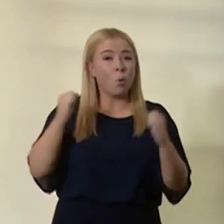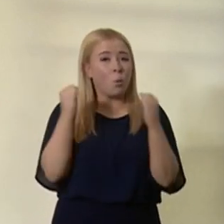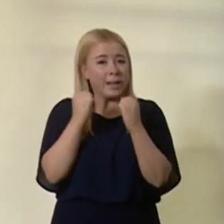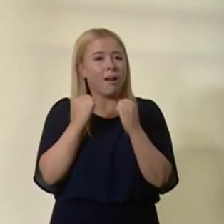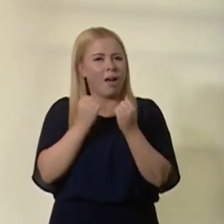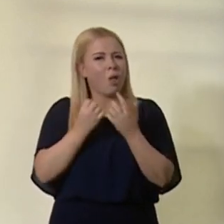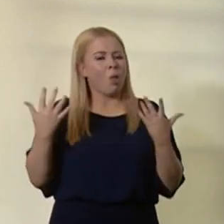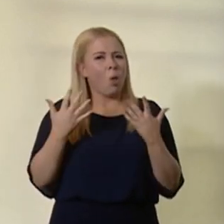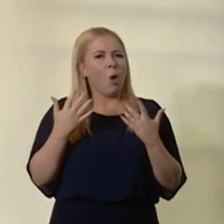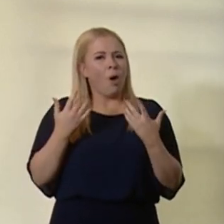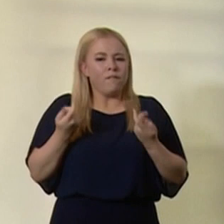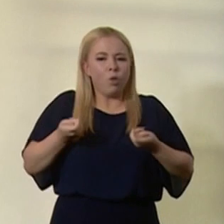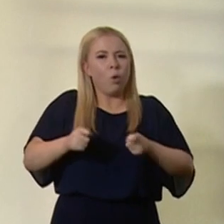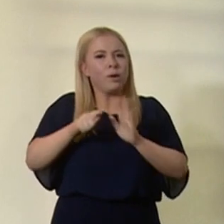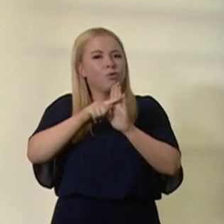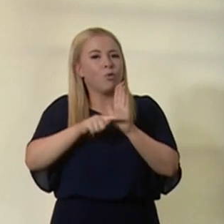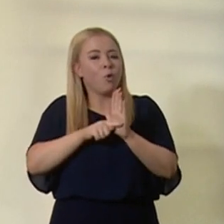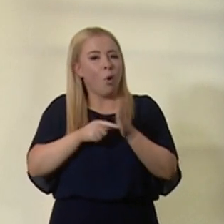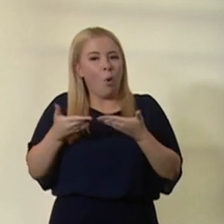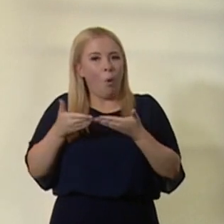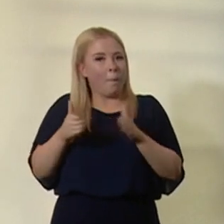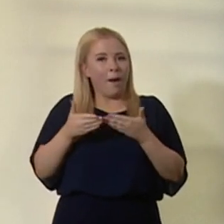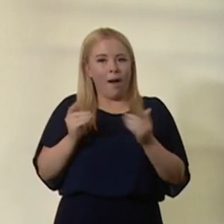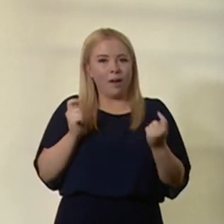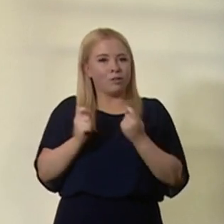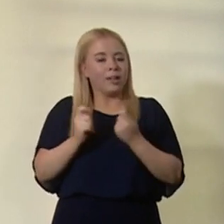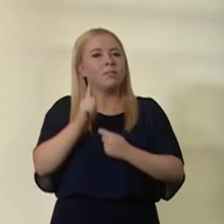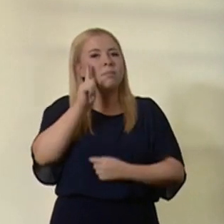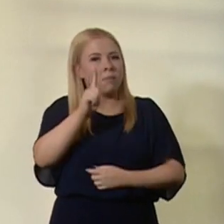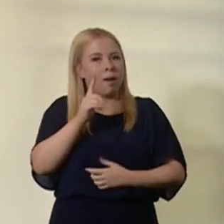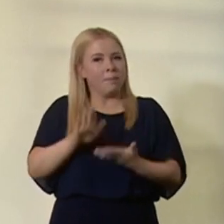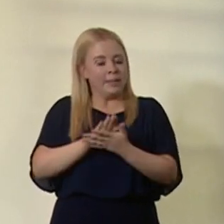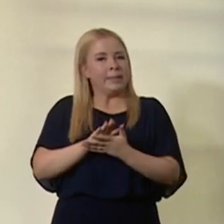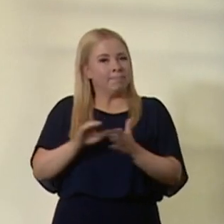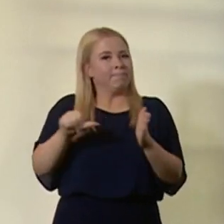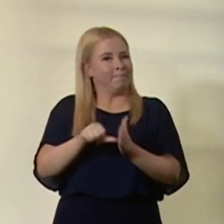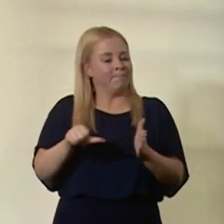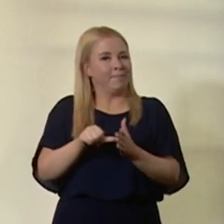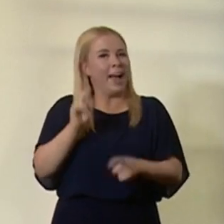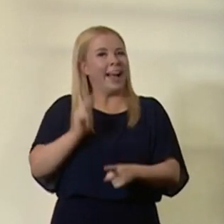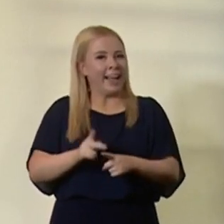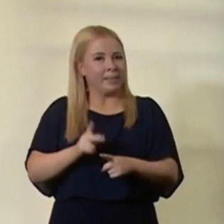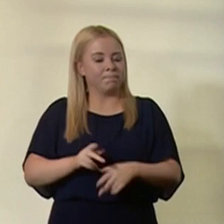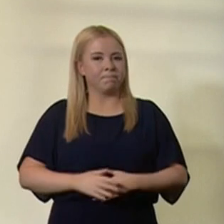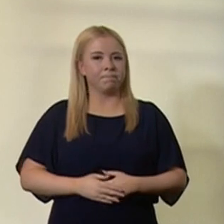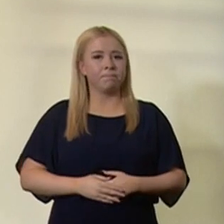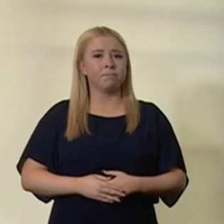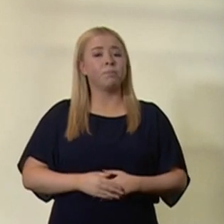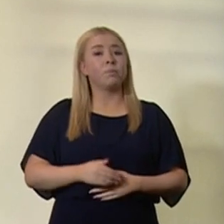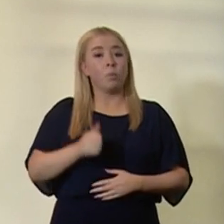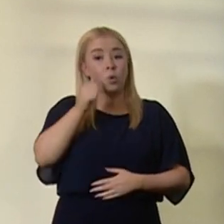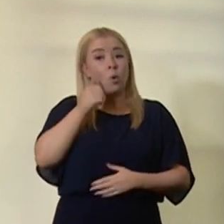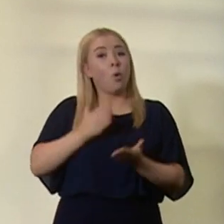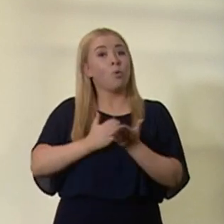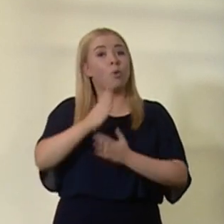lockdown restrictions now thankfully lifted, the challenge is once again getting harder. Albeit from the very low